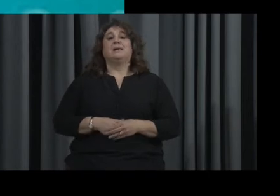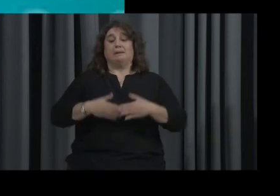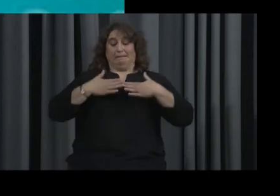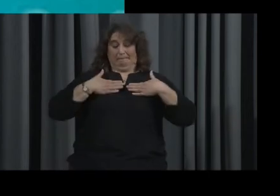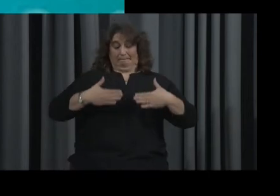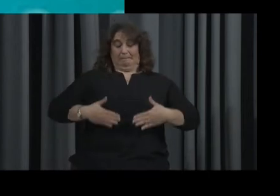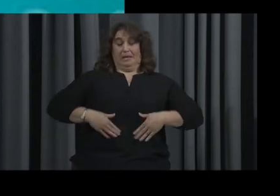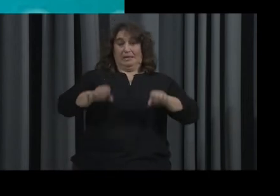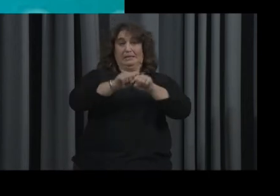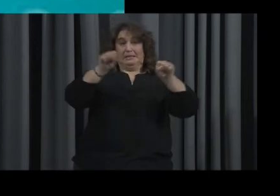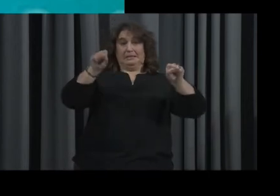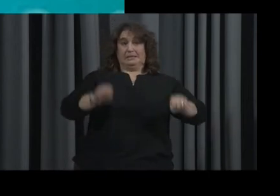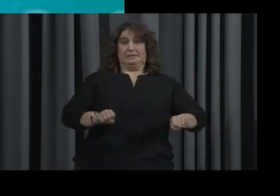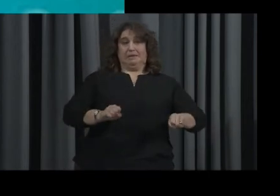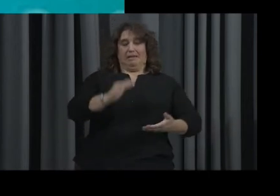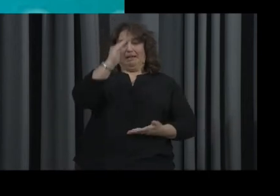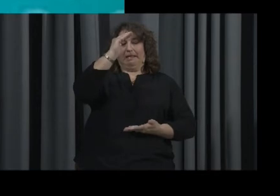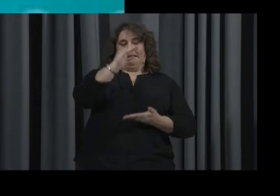Yeah.